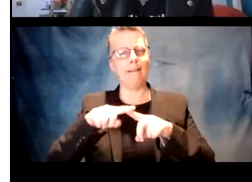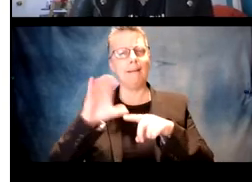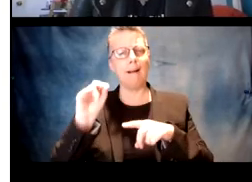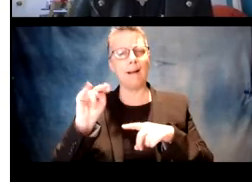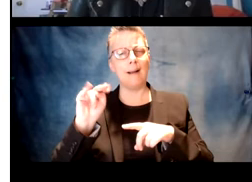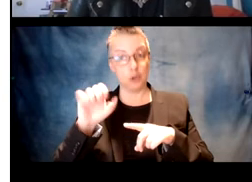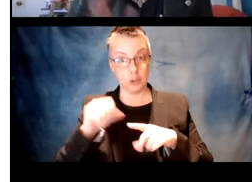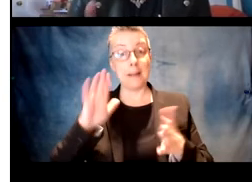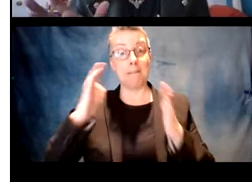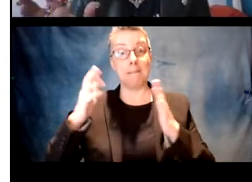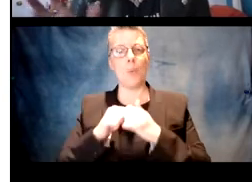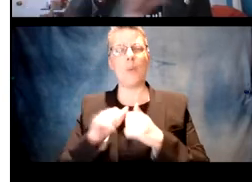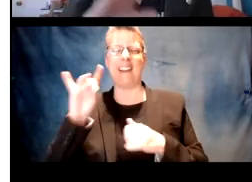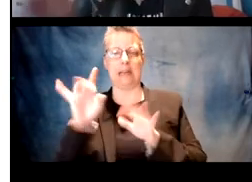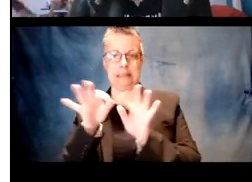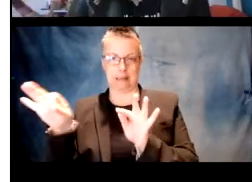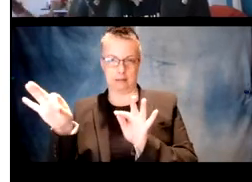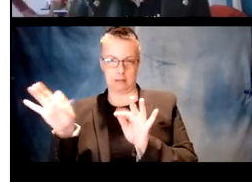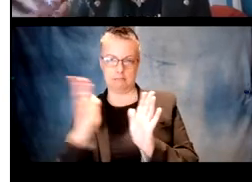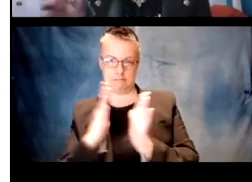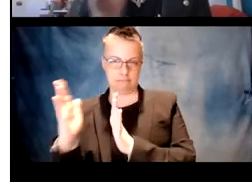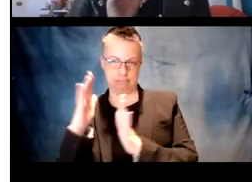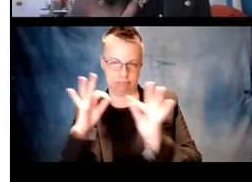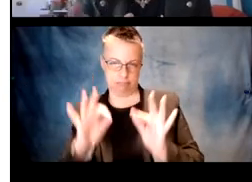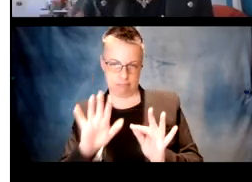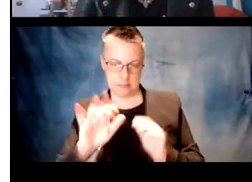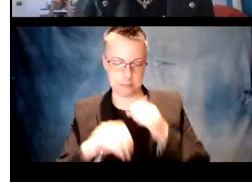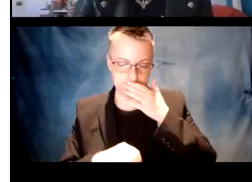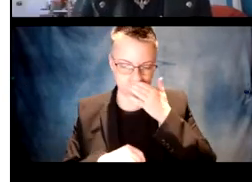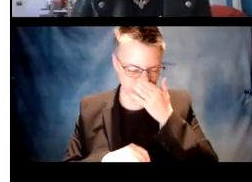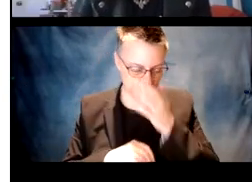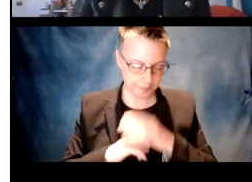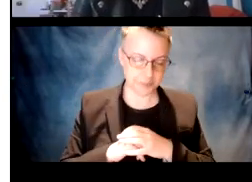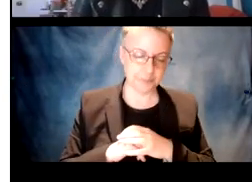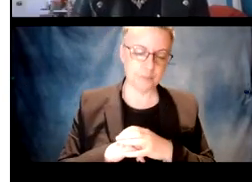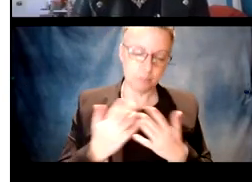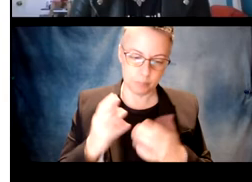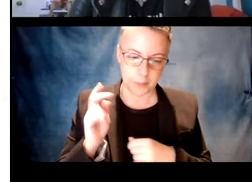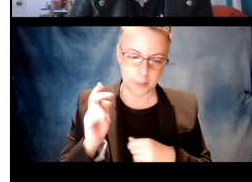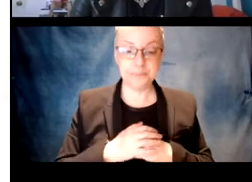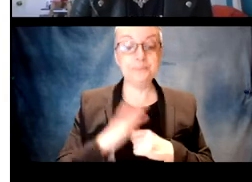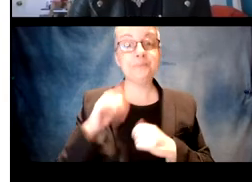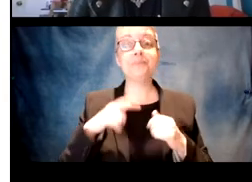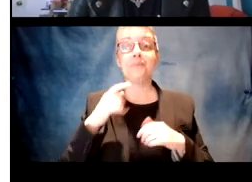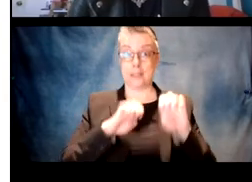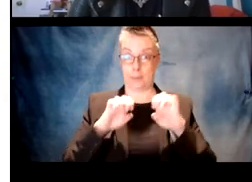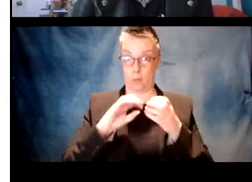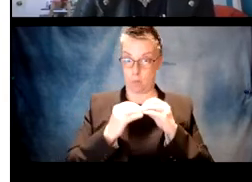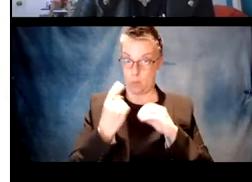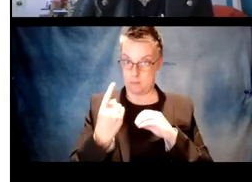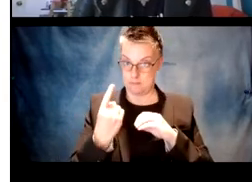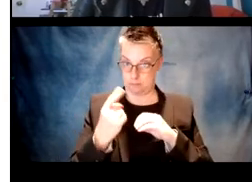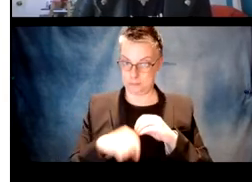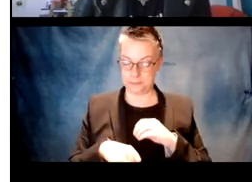and then through the three conditions there's going to be a comparison stem of eight sentences, and we'll go through each.